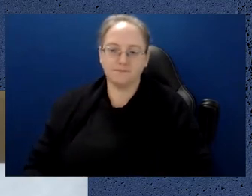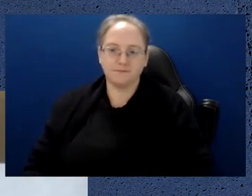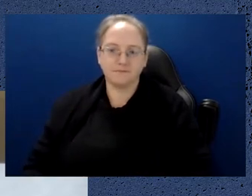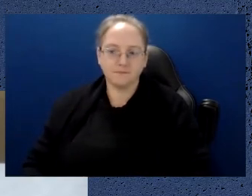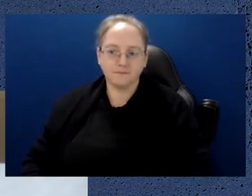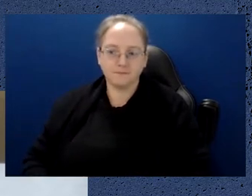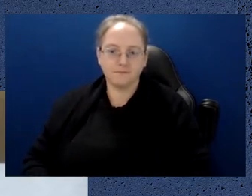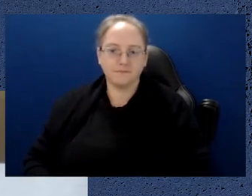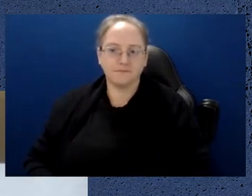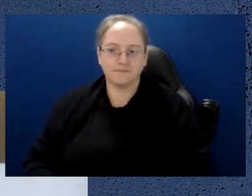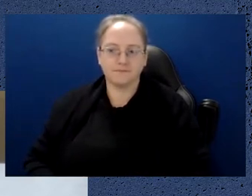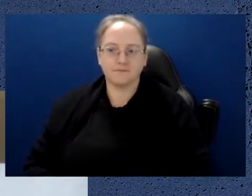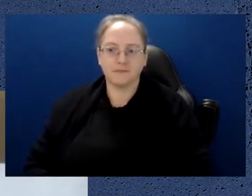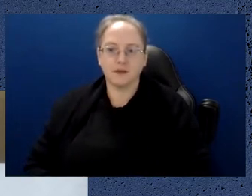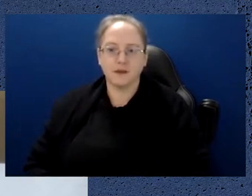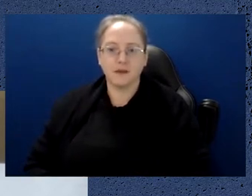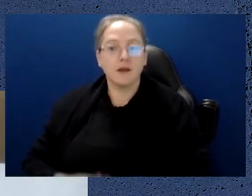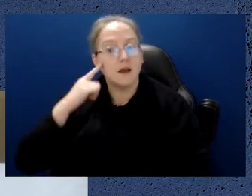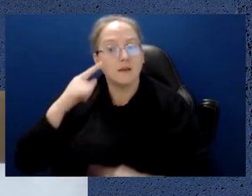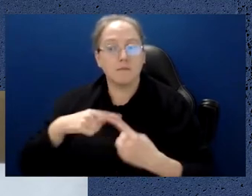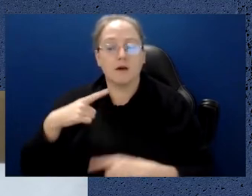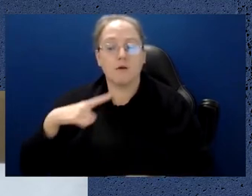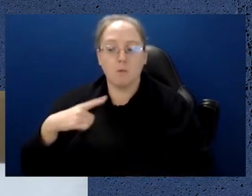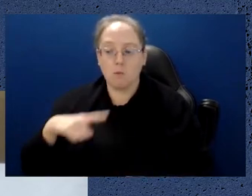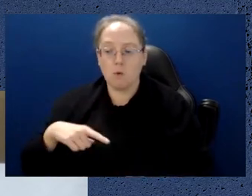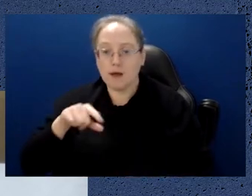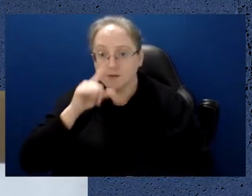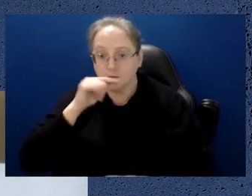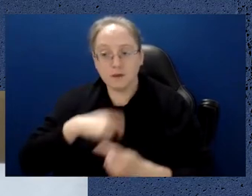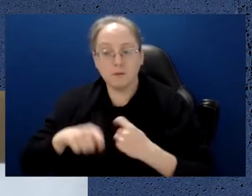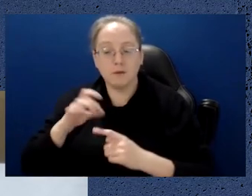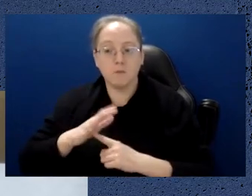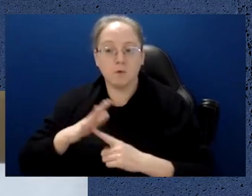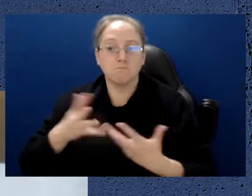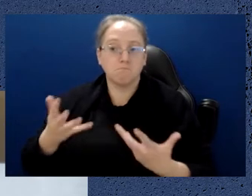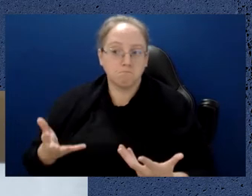Australia to drive Australia's economy in really constructive and positive ways.